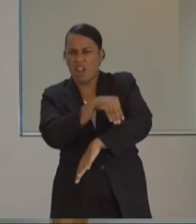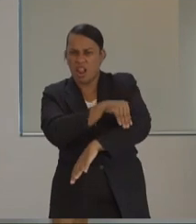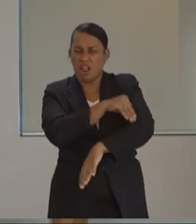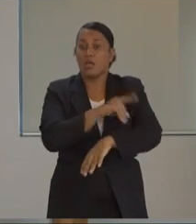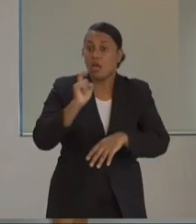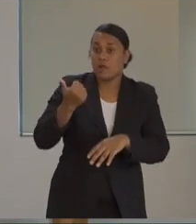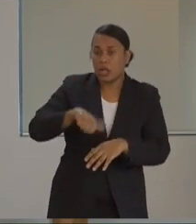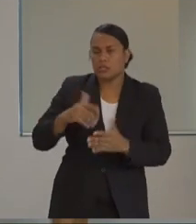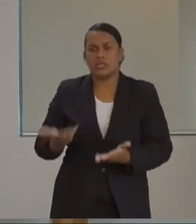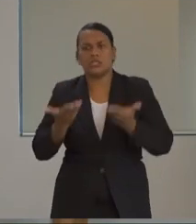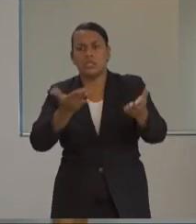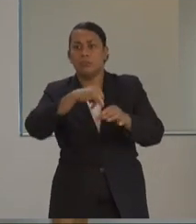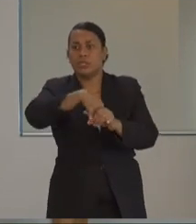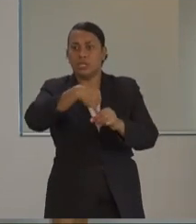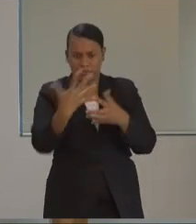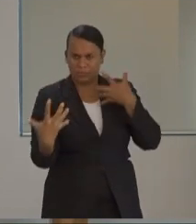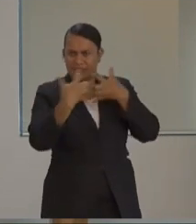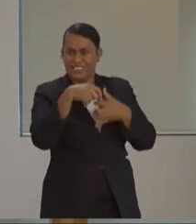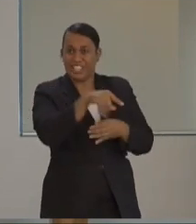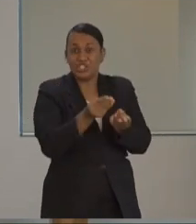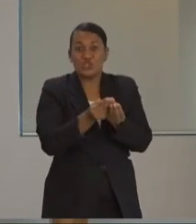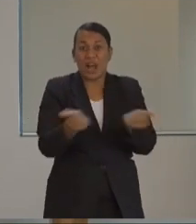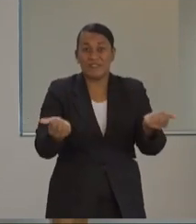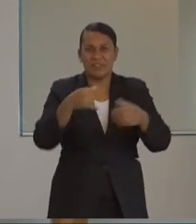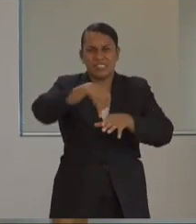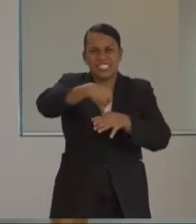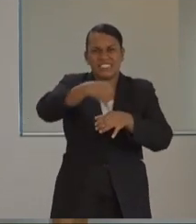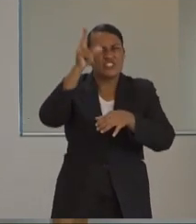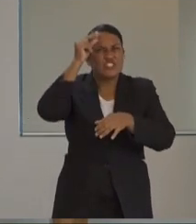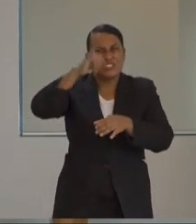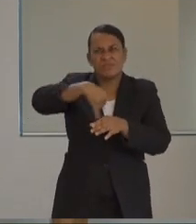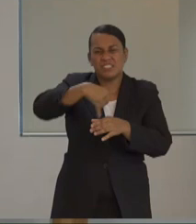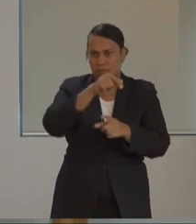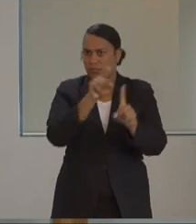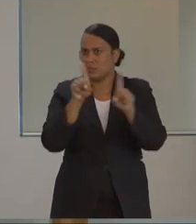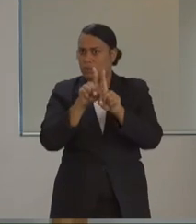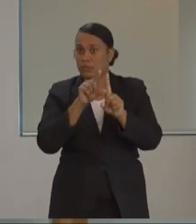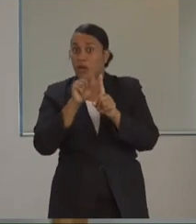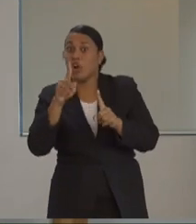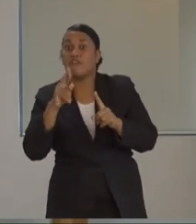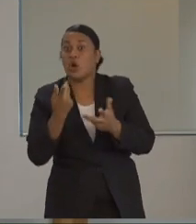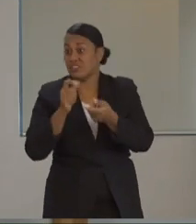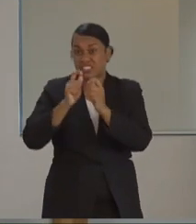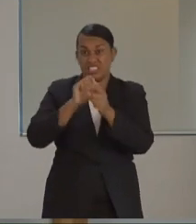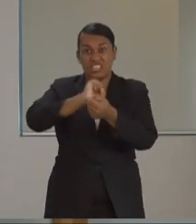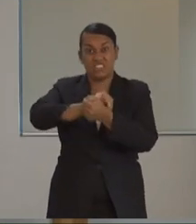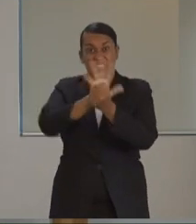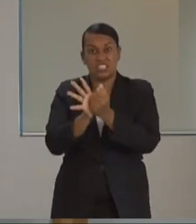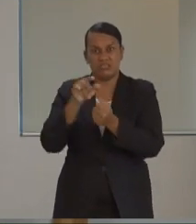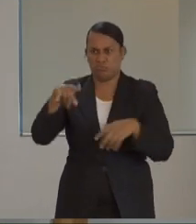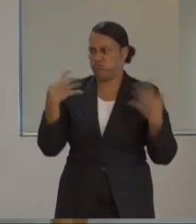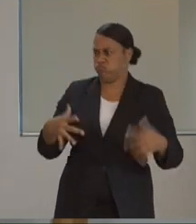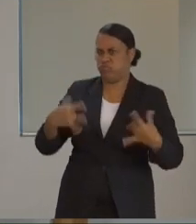flucroxacillin or cloxacillin, which is the antibiotic specific for Staphylococcus. With COVID-19 there is none. What does happen is